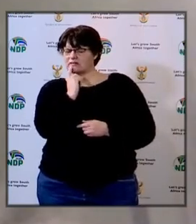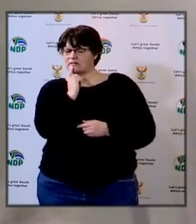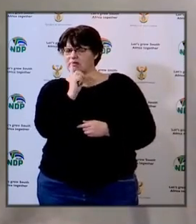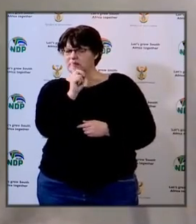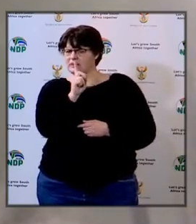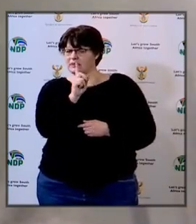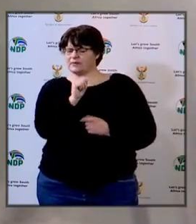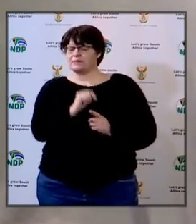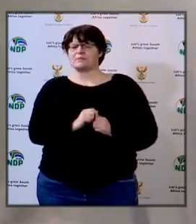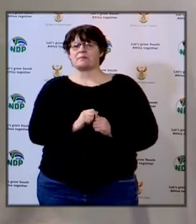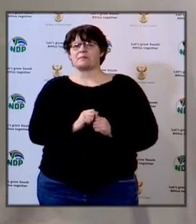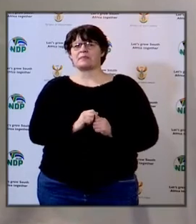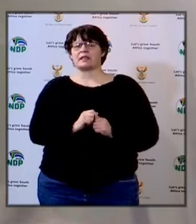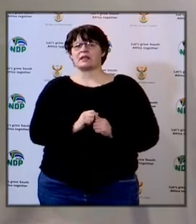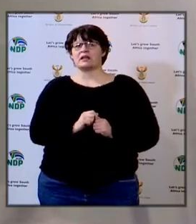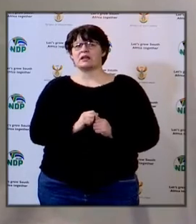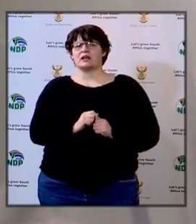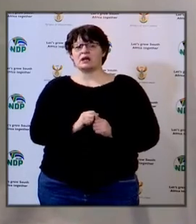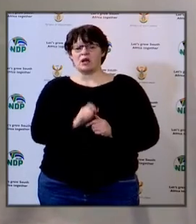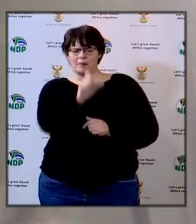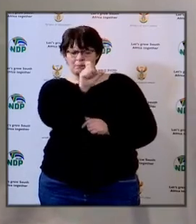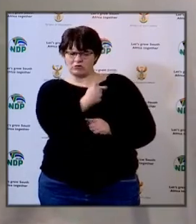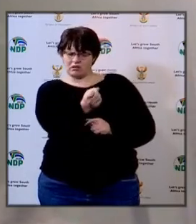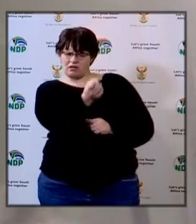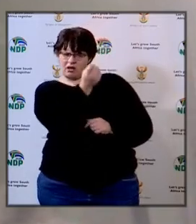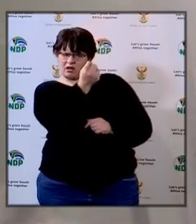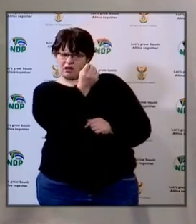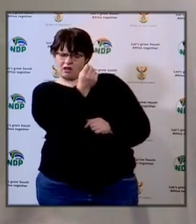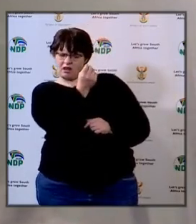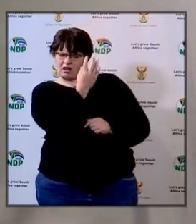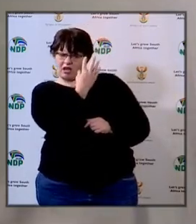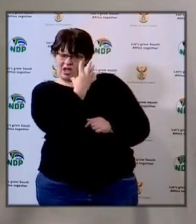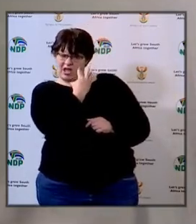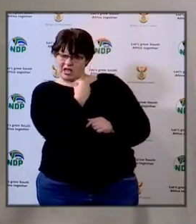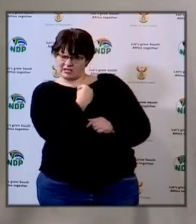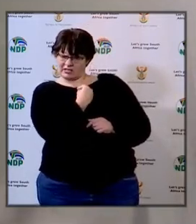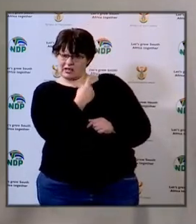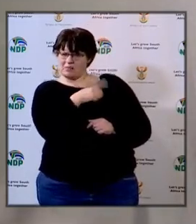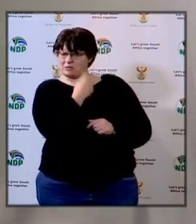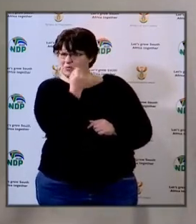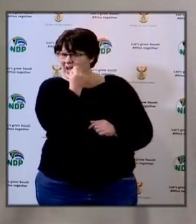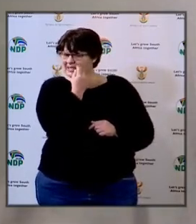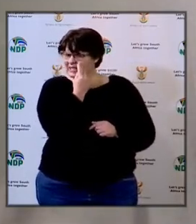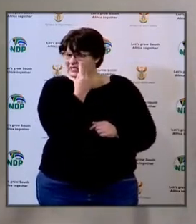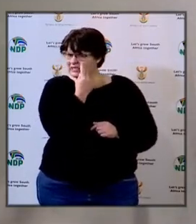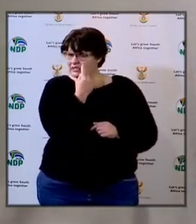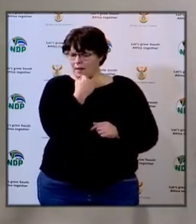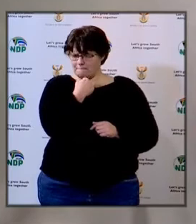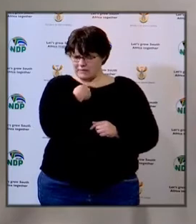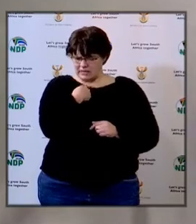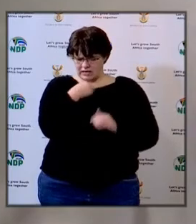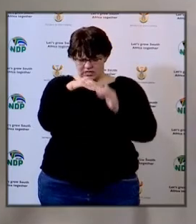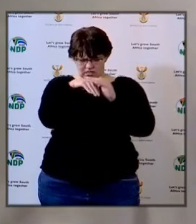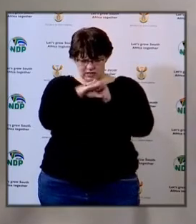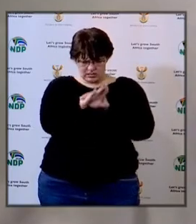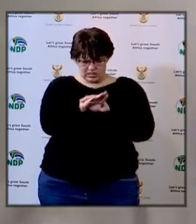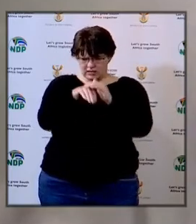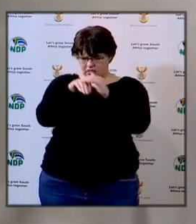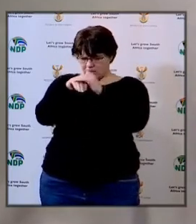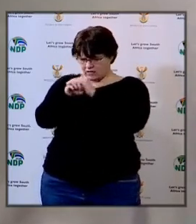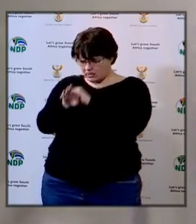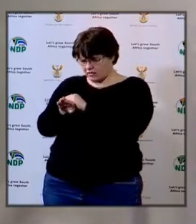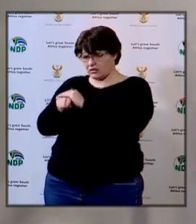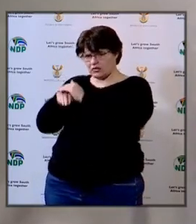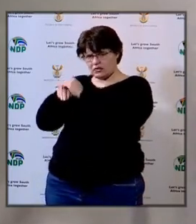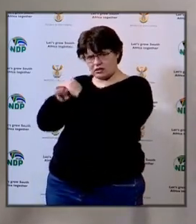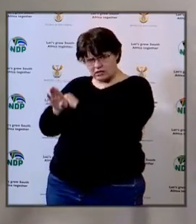say to the person who asked the question just understand that I go to schools on a very